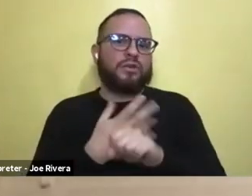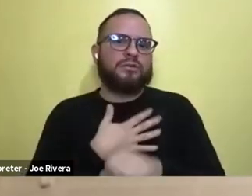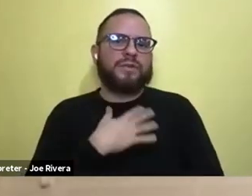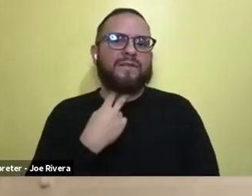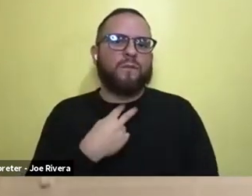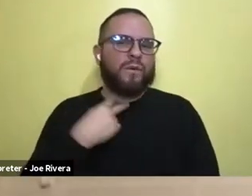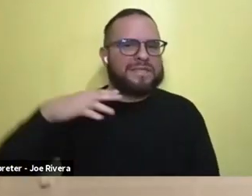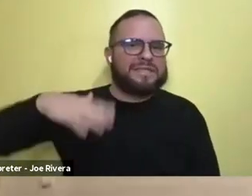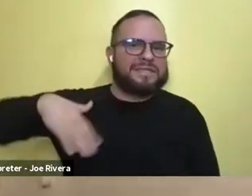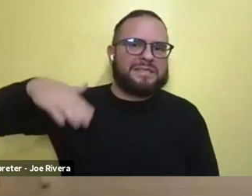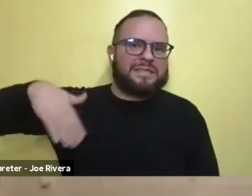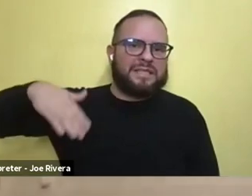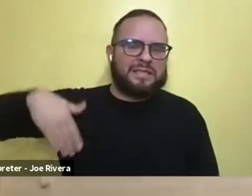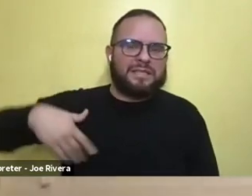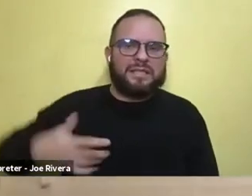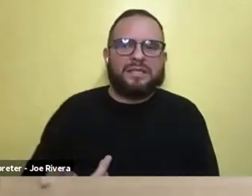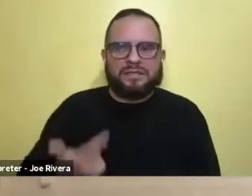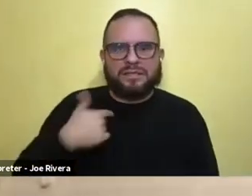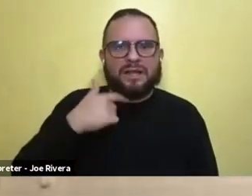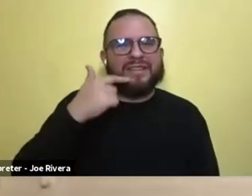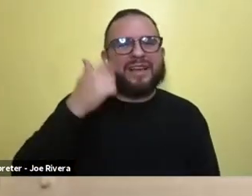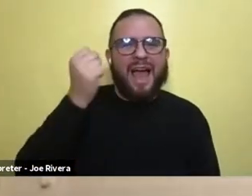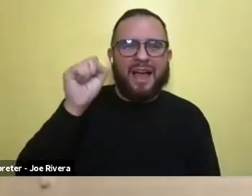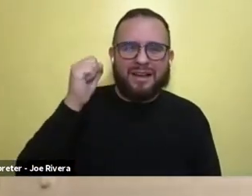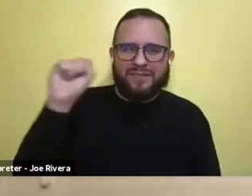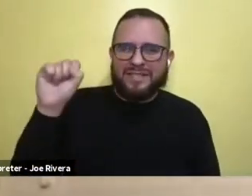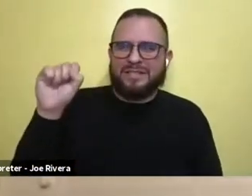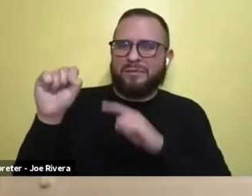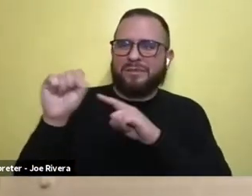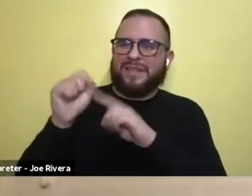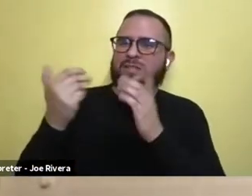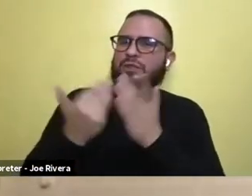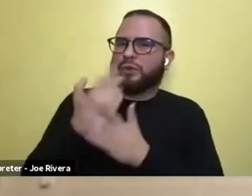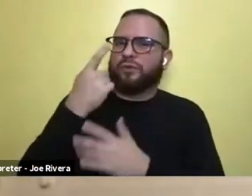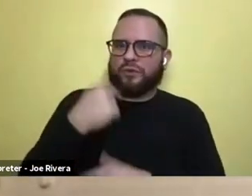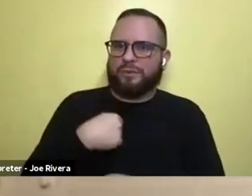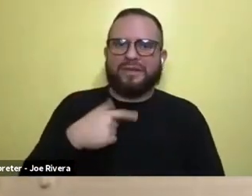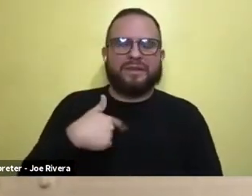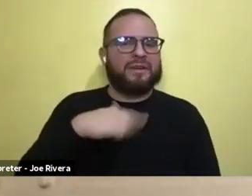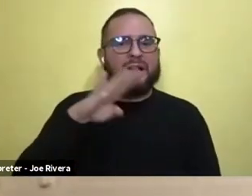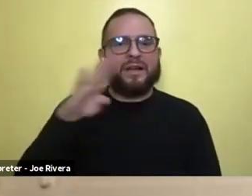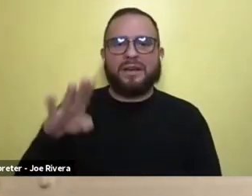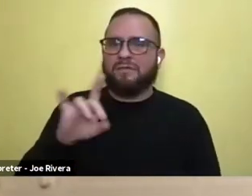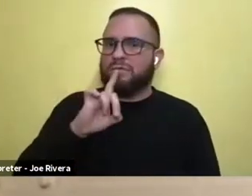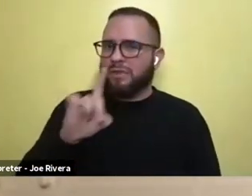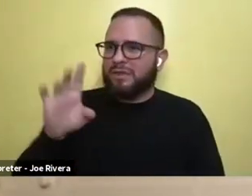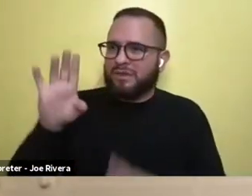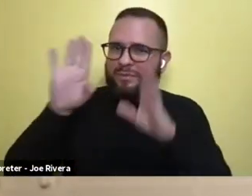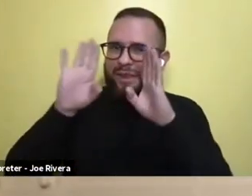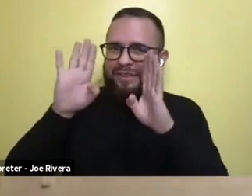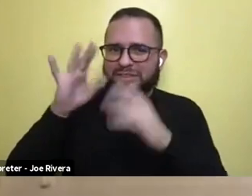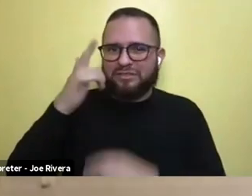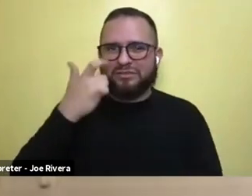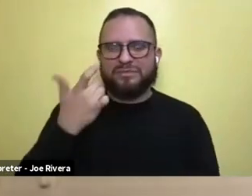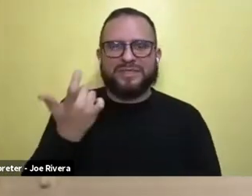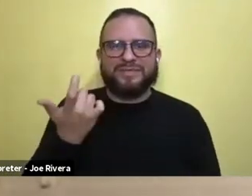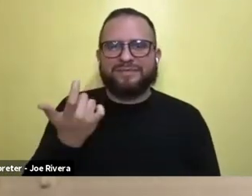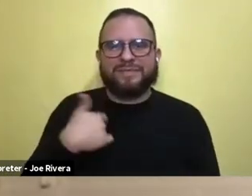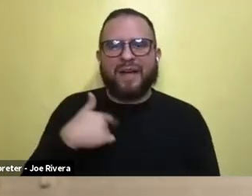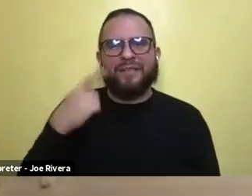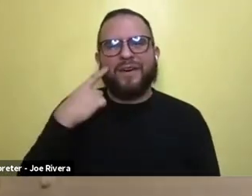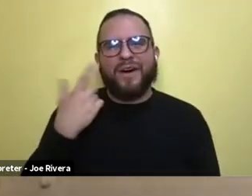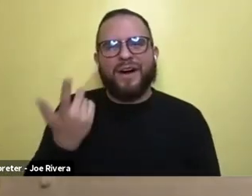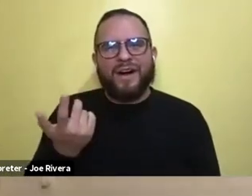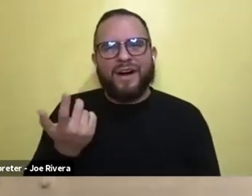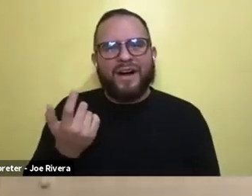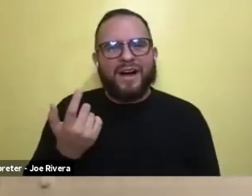um, activism was something new for me. I, I never really paid attention to it because I thought that